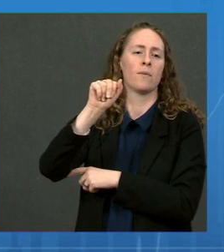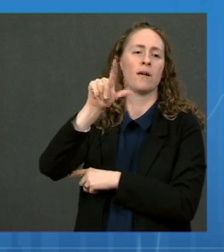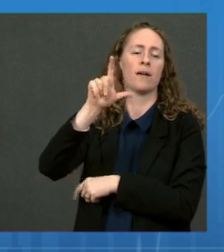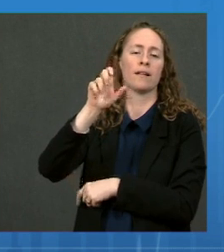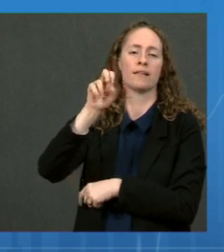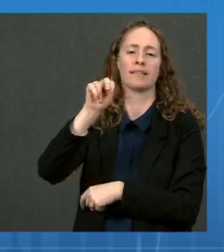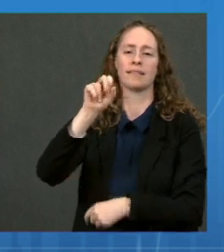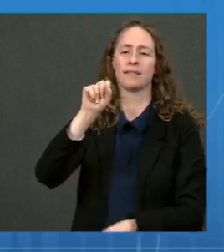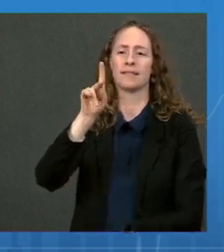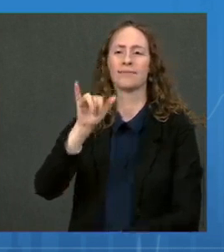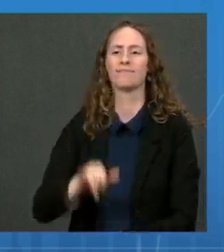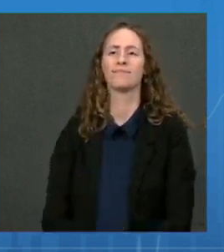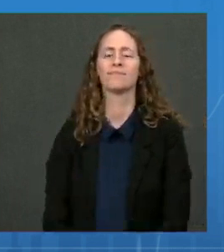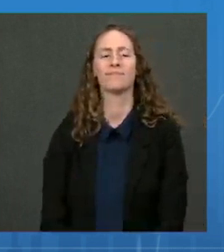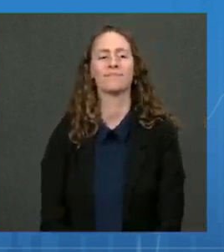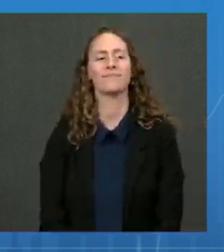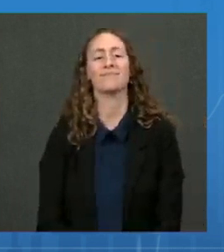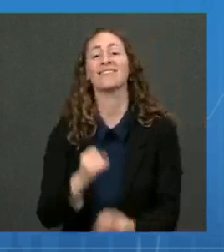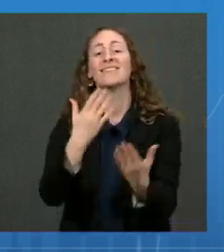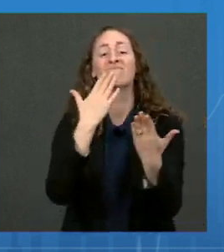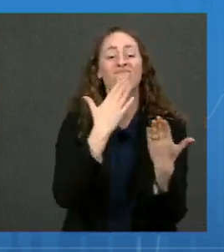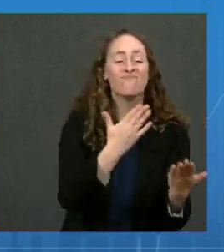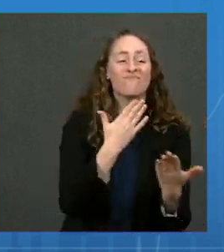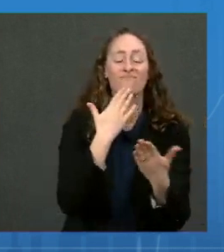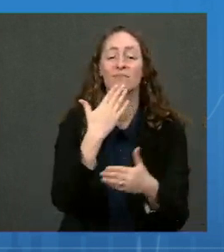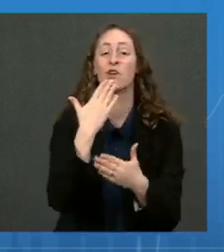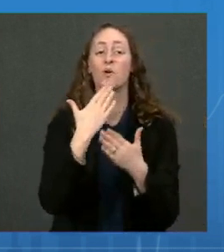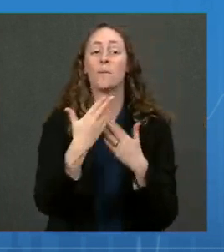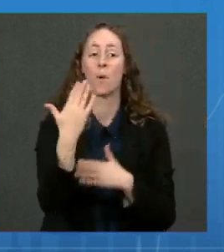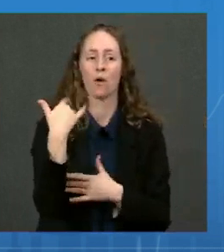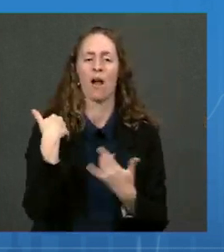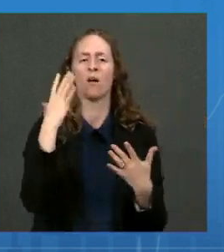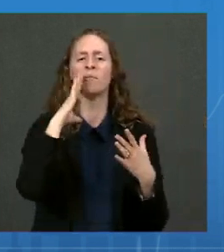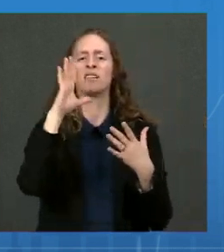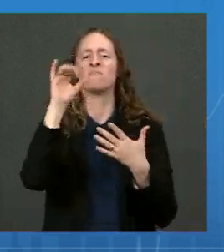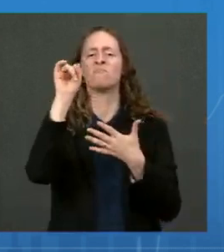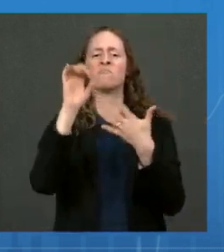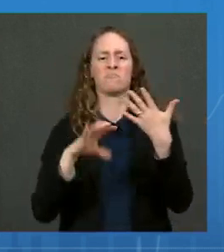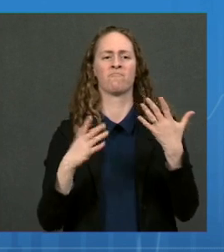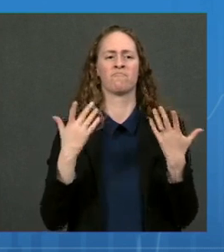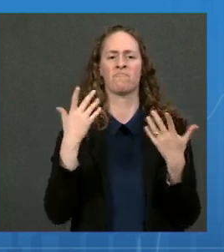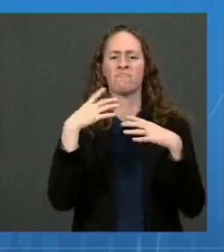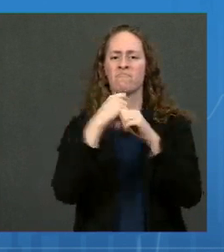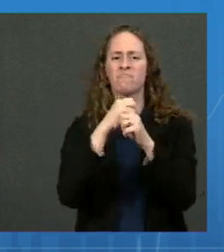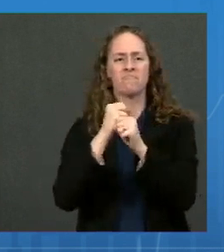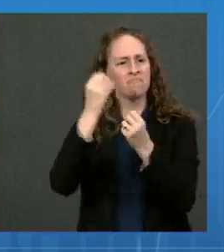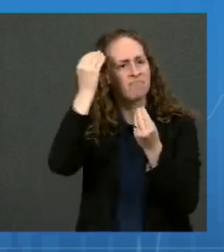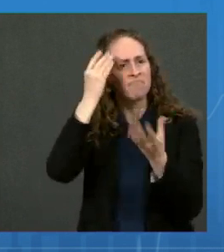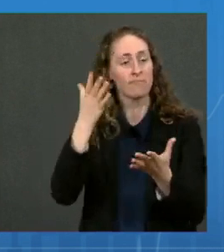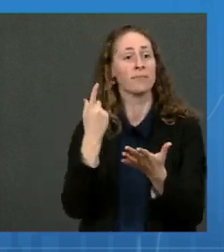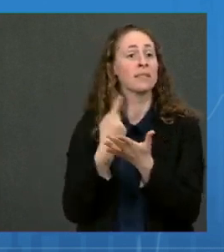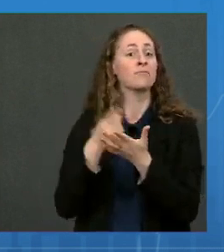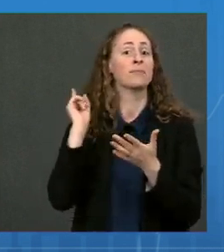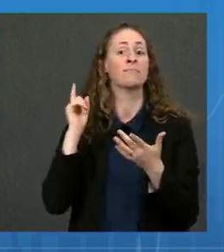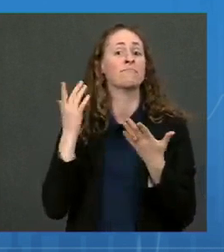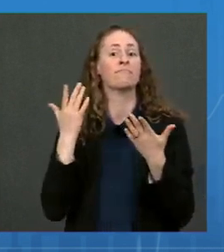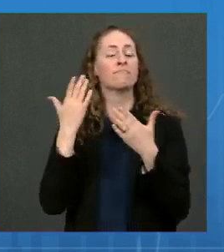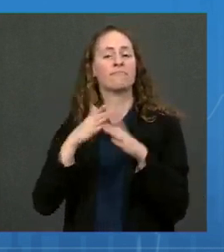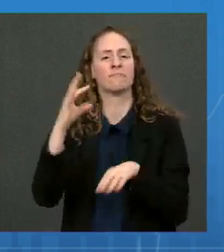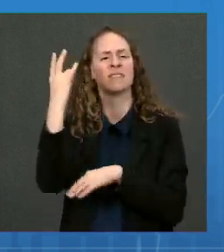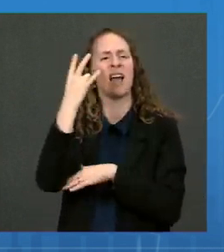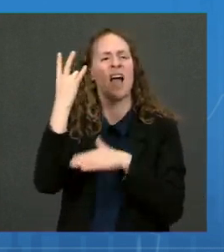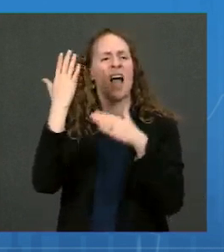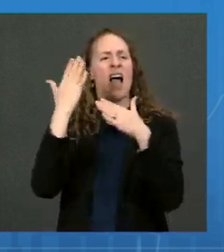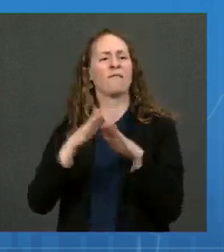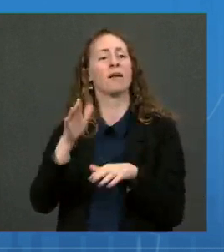Dr. Thank you, Jeff. Good morning, everyone. Let's begin with an overview of the data. We ended last week with a seven-day daily average of cases